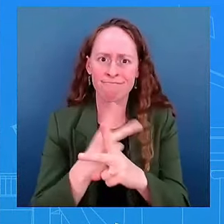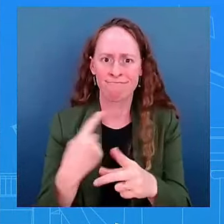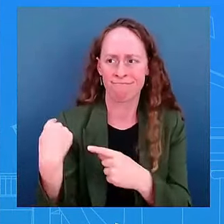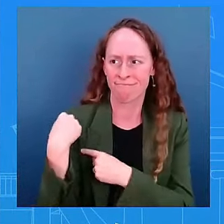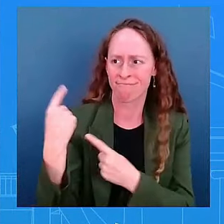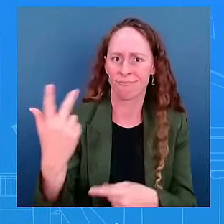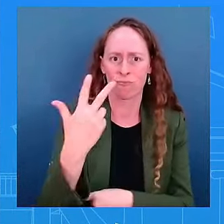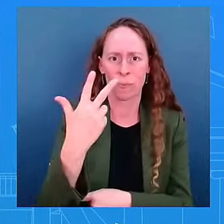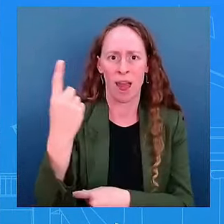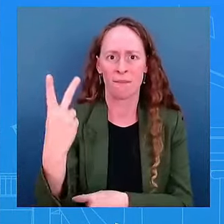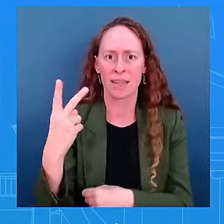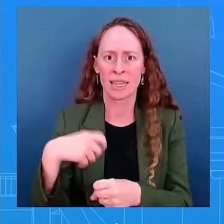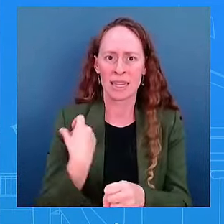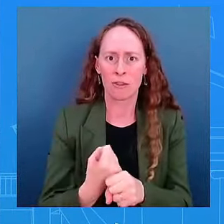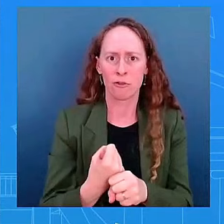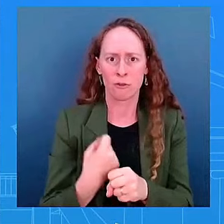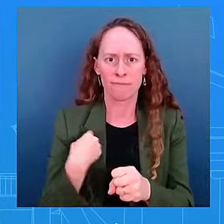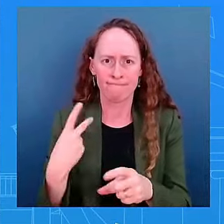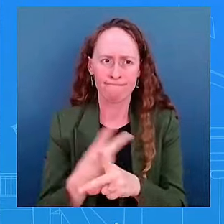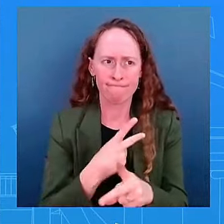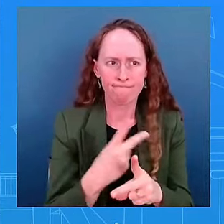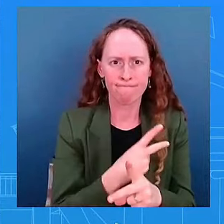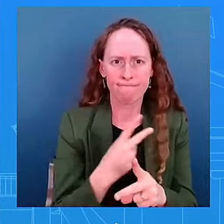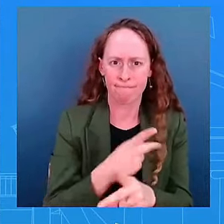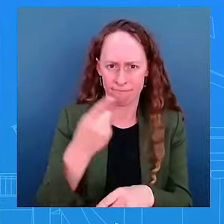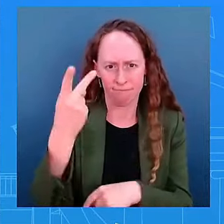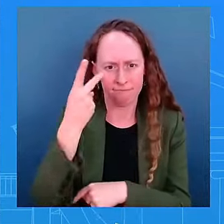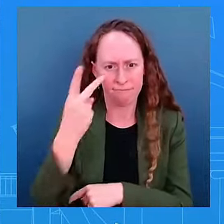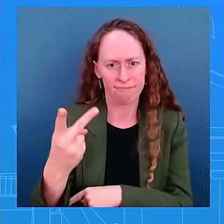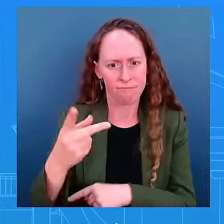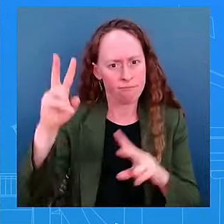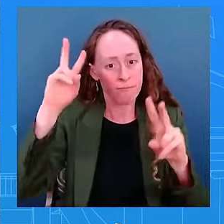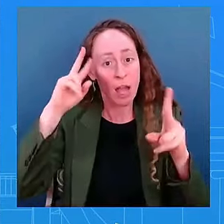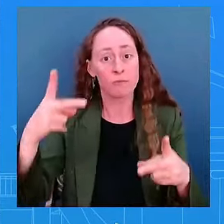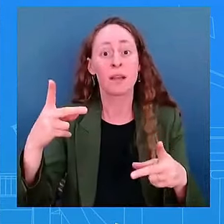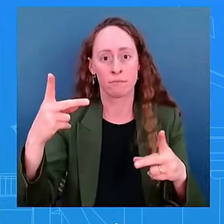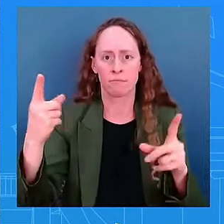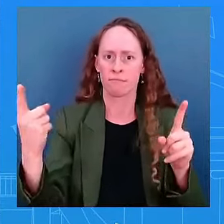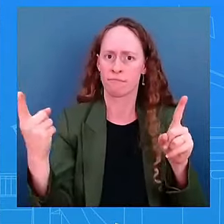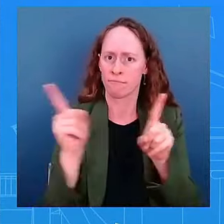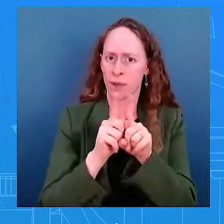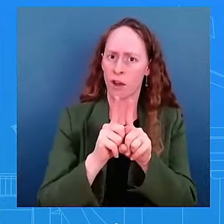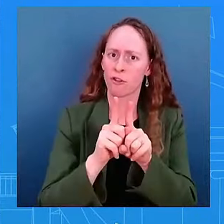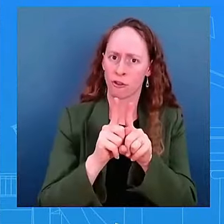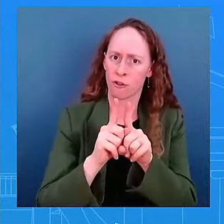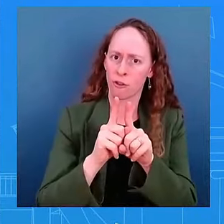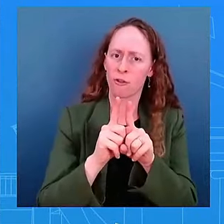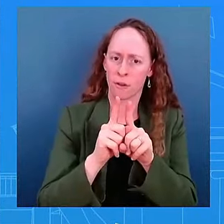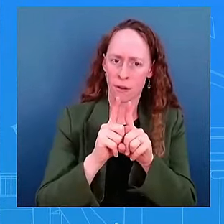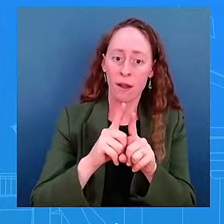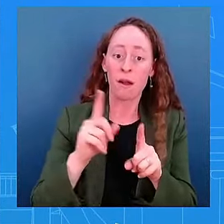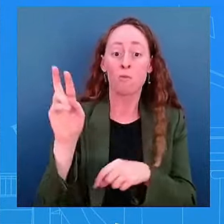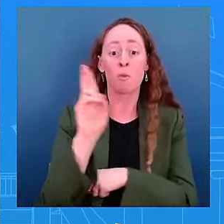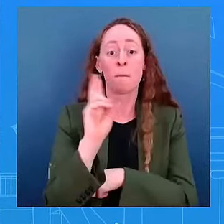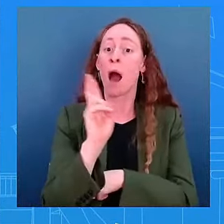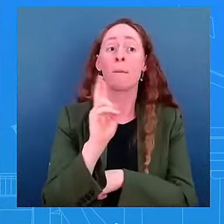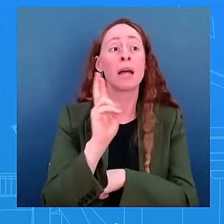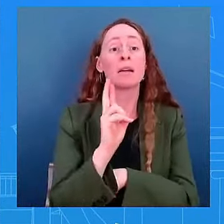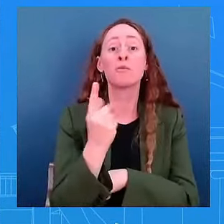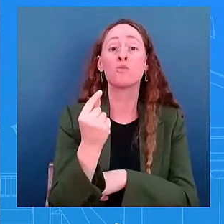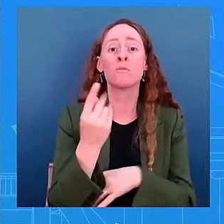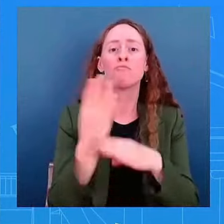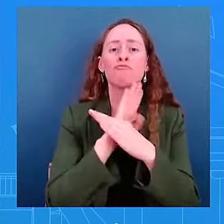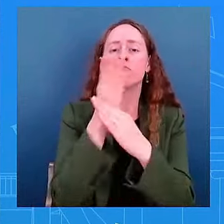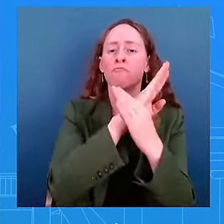president as a partner in that. And Republicans got in the way. The president went around Republicans and was able to